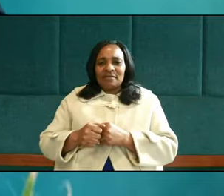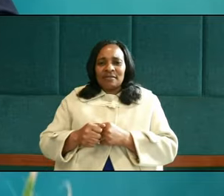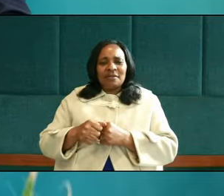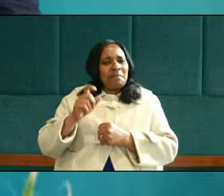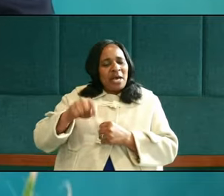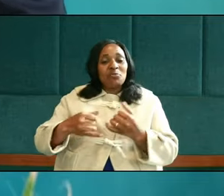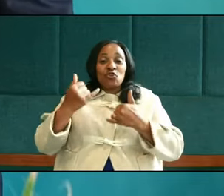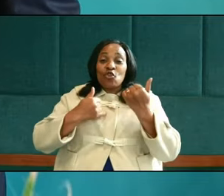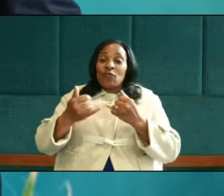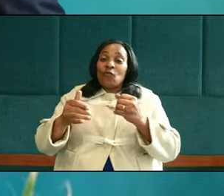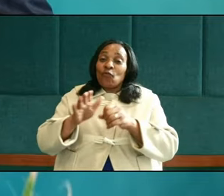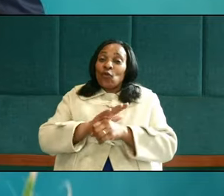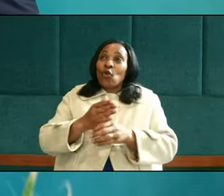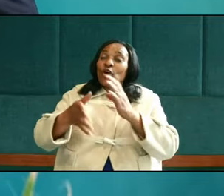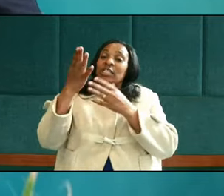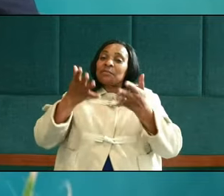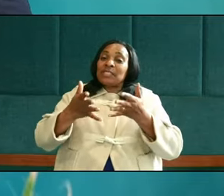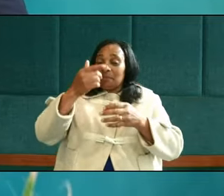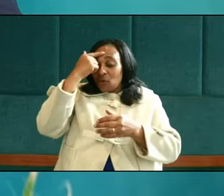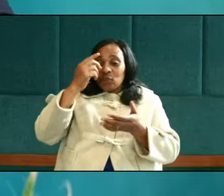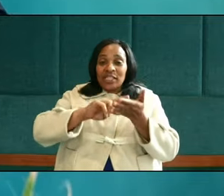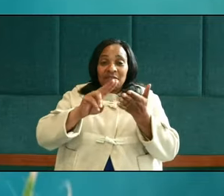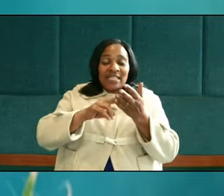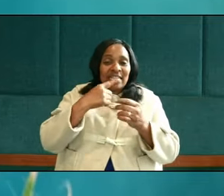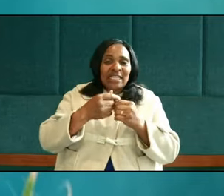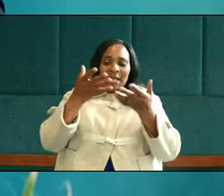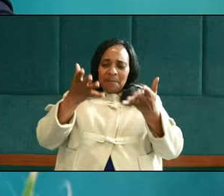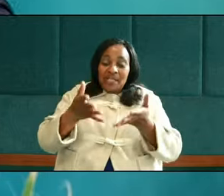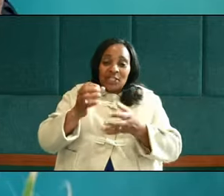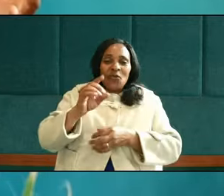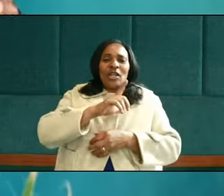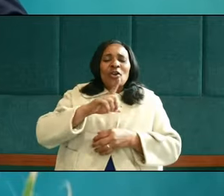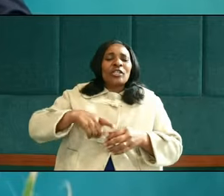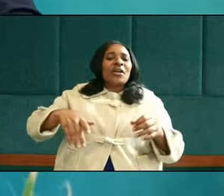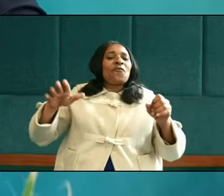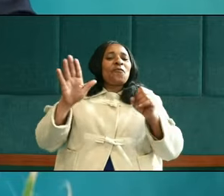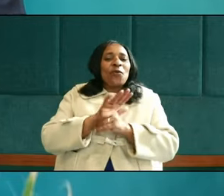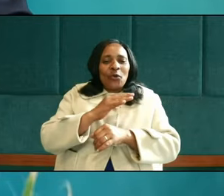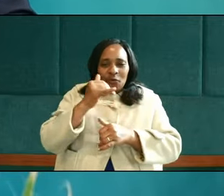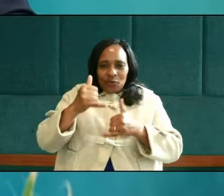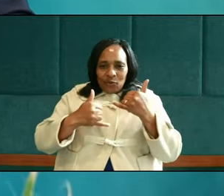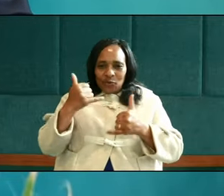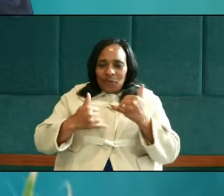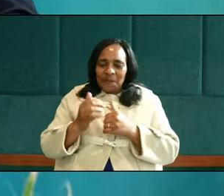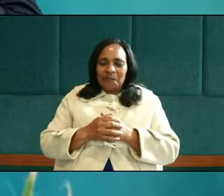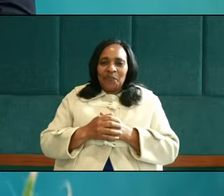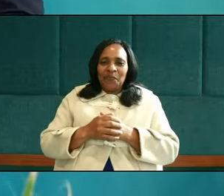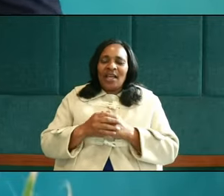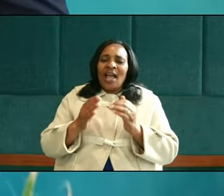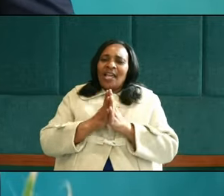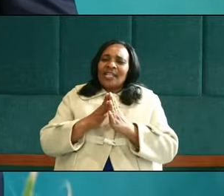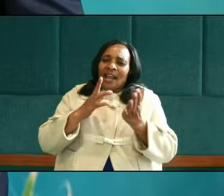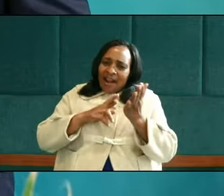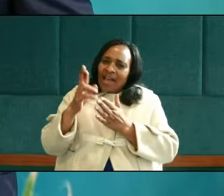presence because Scripture says in the presence of the Lord there is fullness of joy and at the